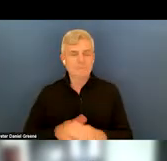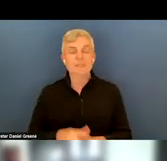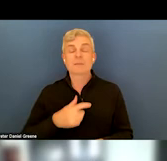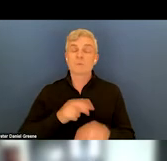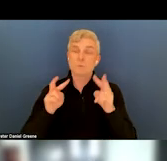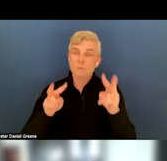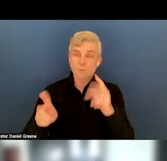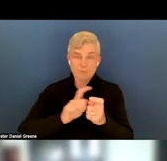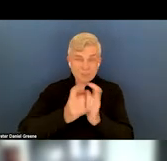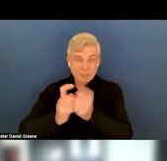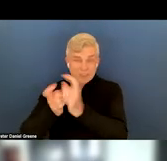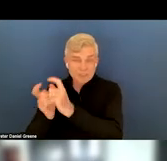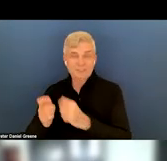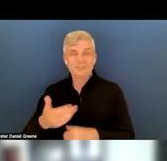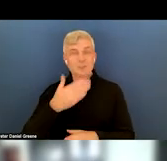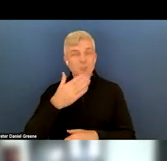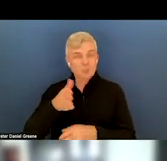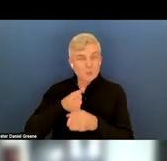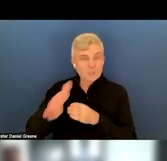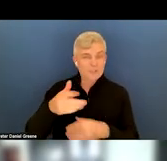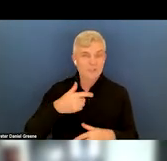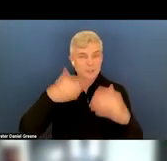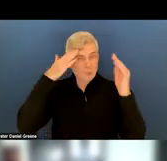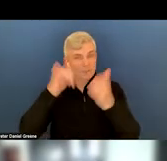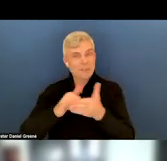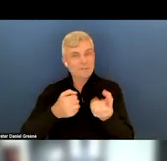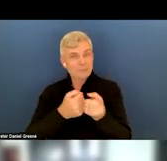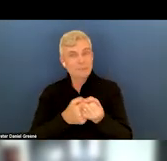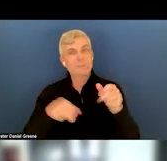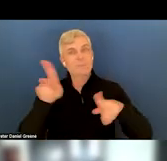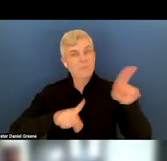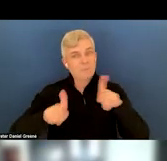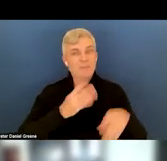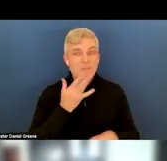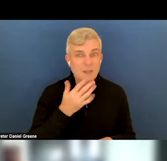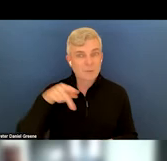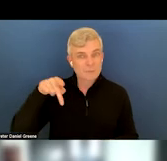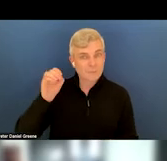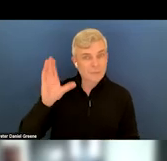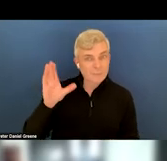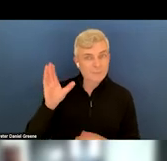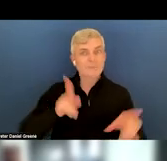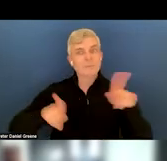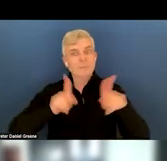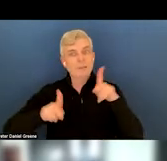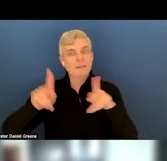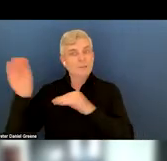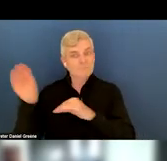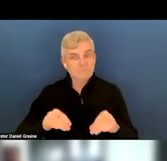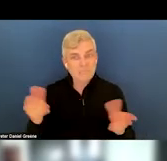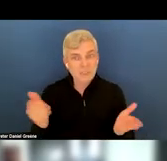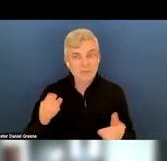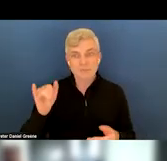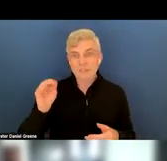direction and hoping that it supports people of color, people who are immigrants like me, you know, people with the